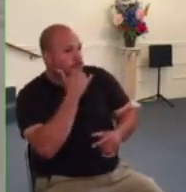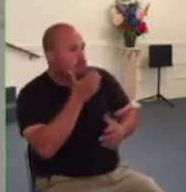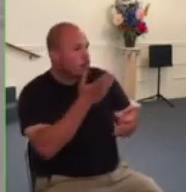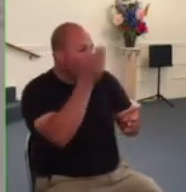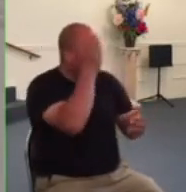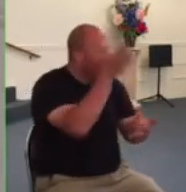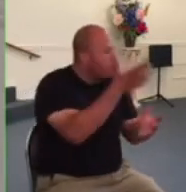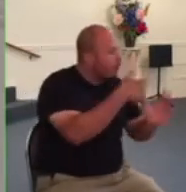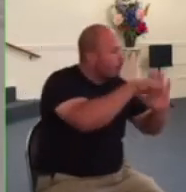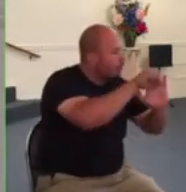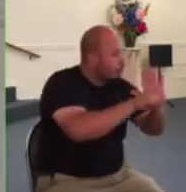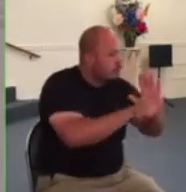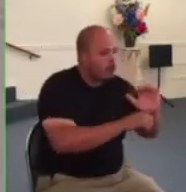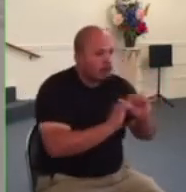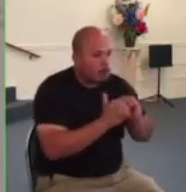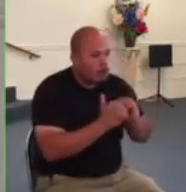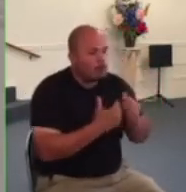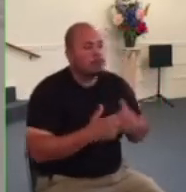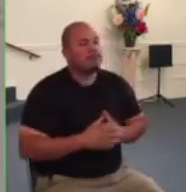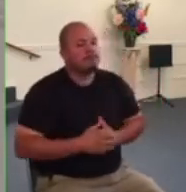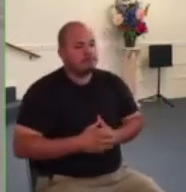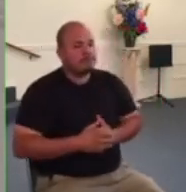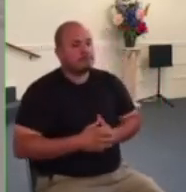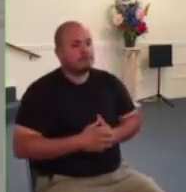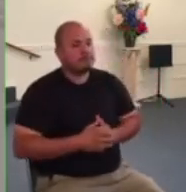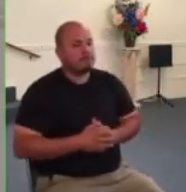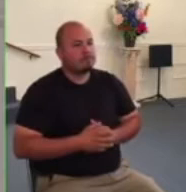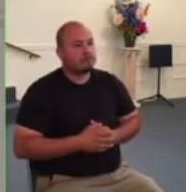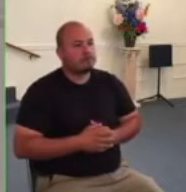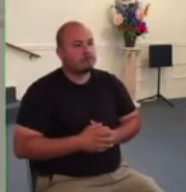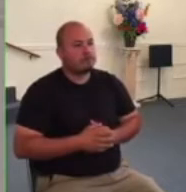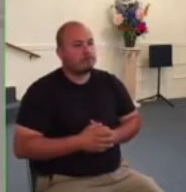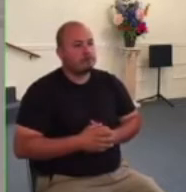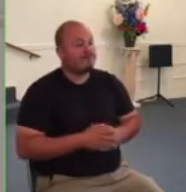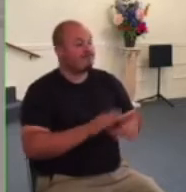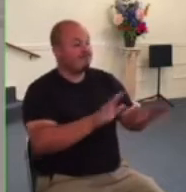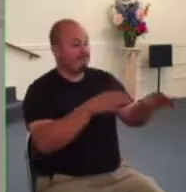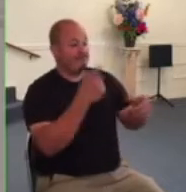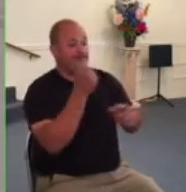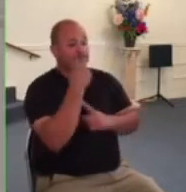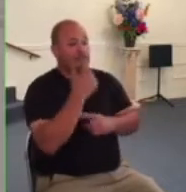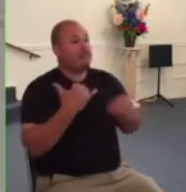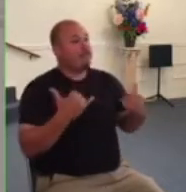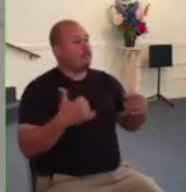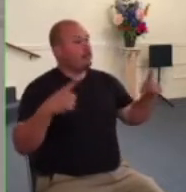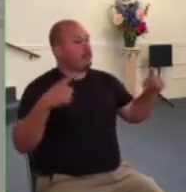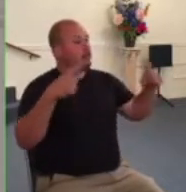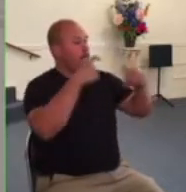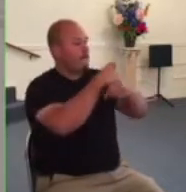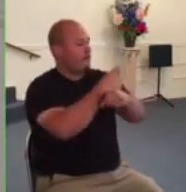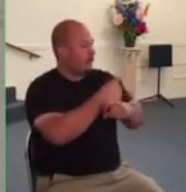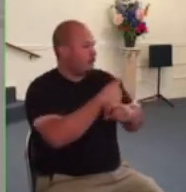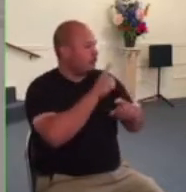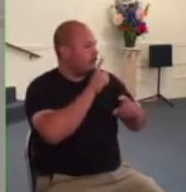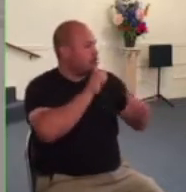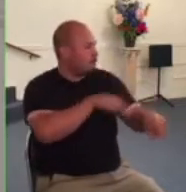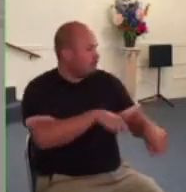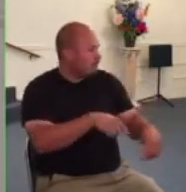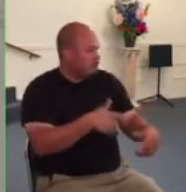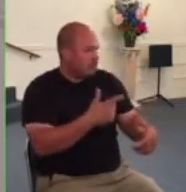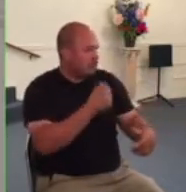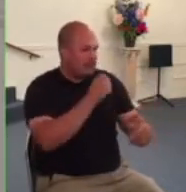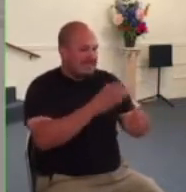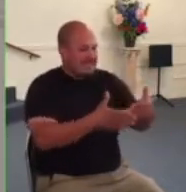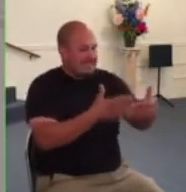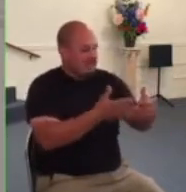right to disobey this is a complex question it does not have any easy answers and so i will